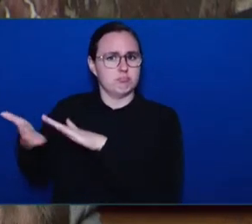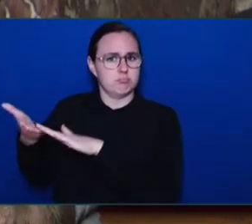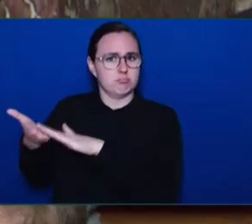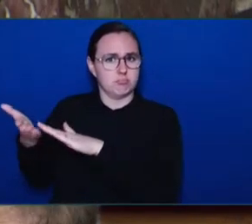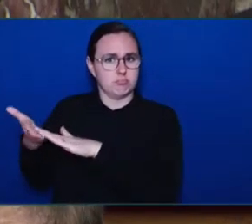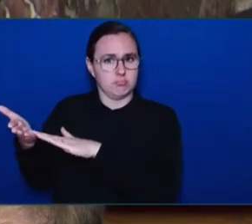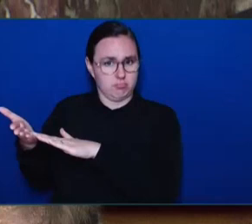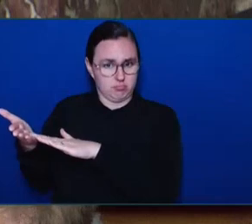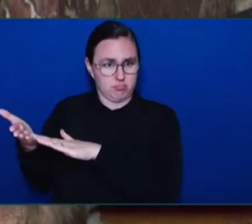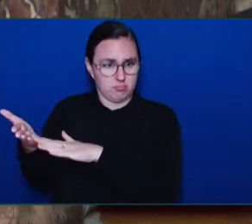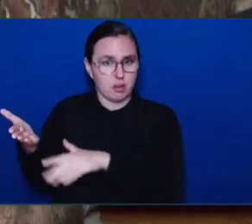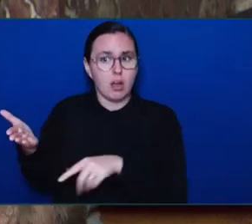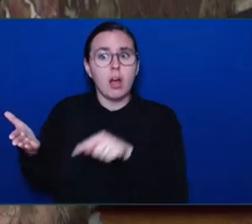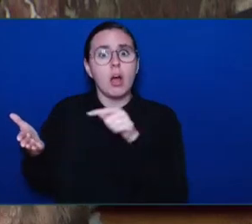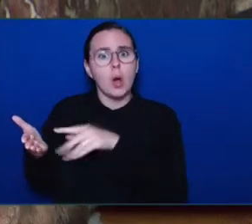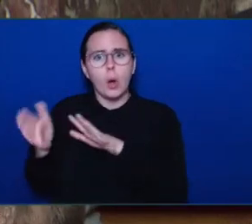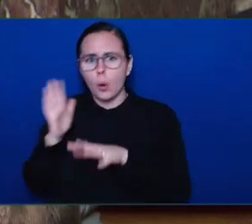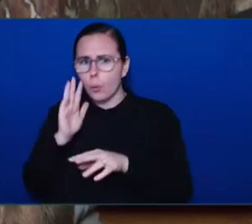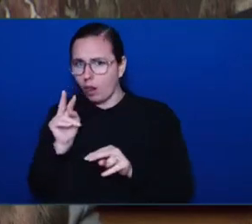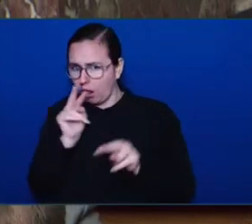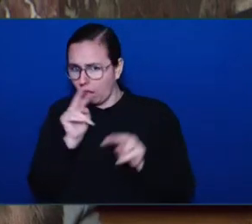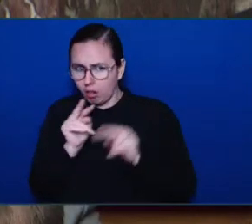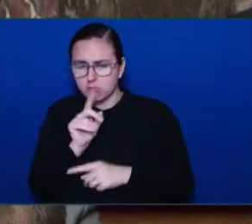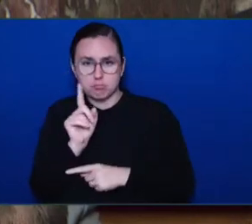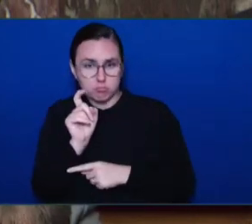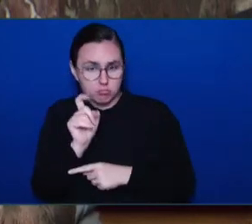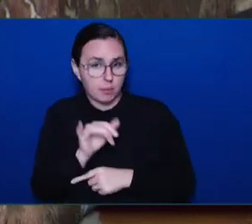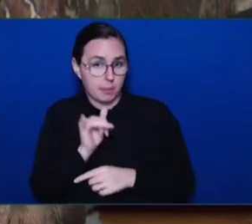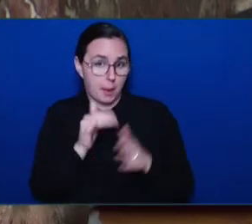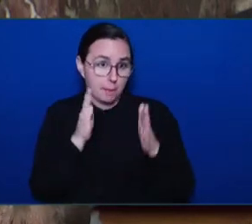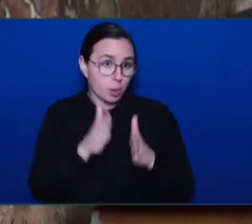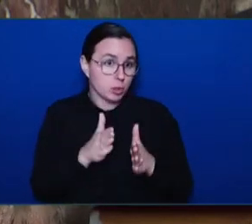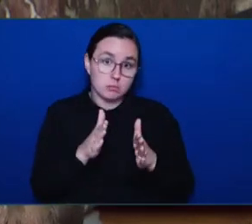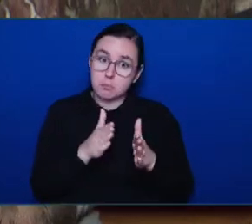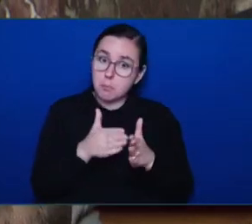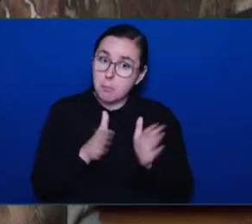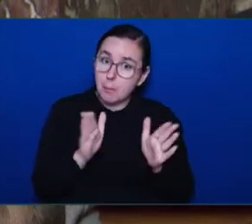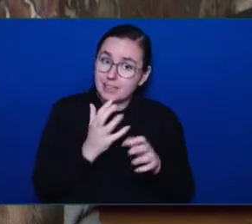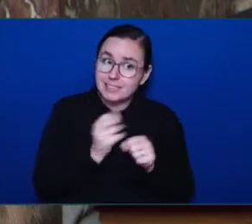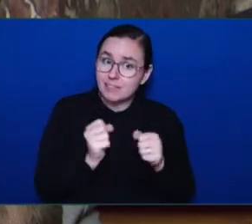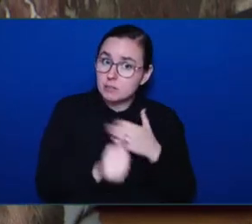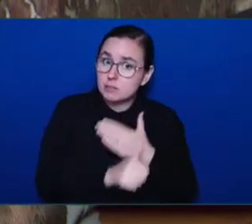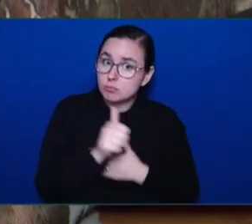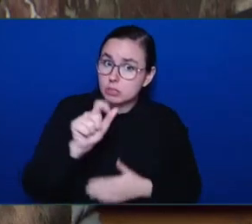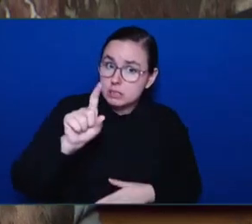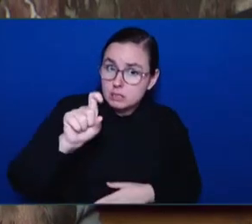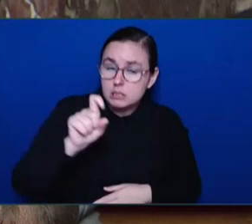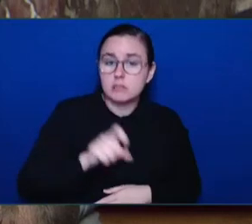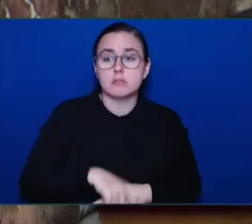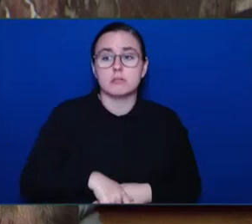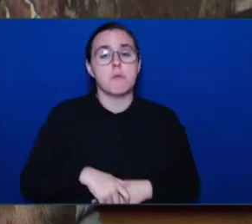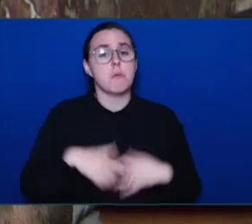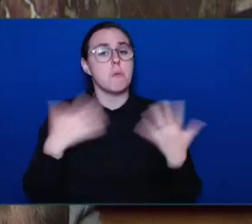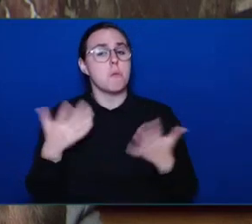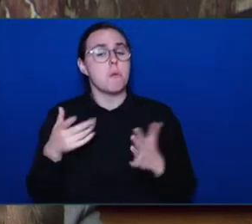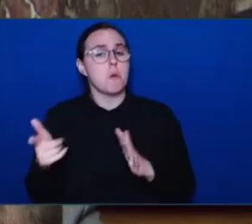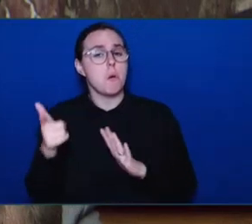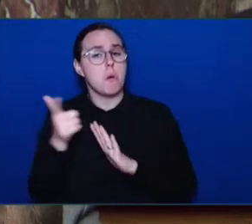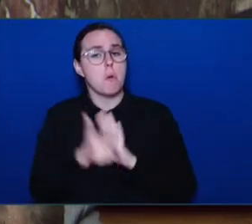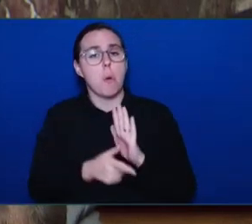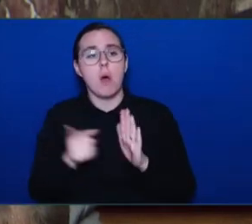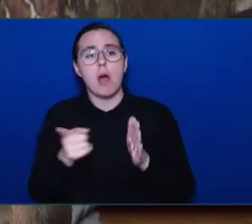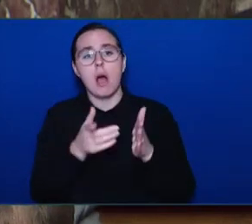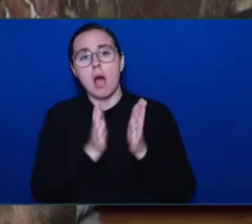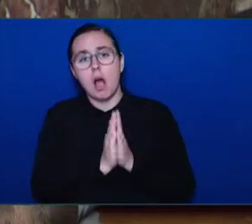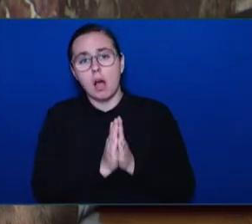issue and they're seeking detention, then in a majority of time that's denied. That's why we're calling on bail reform.